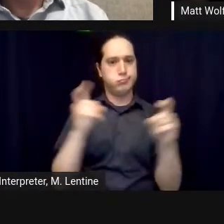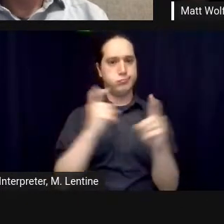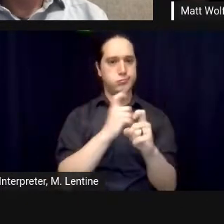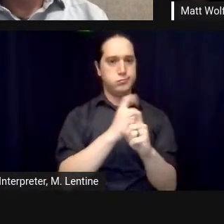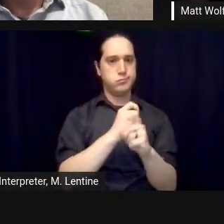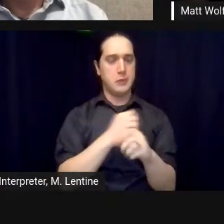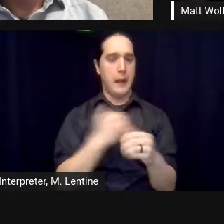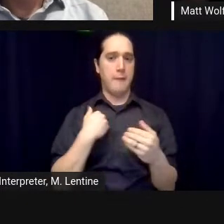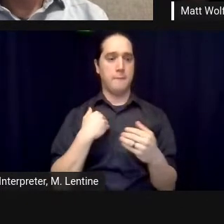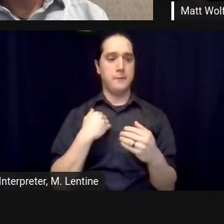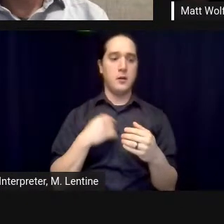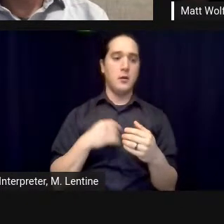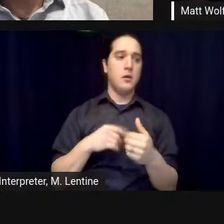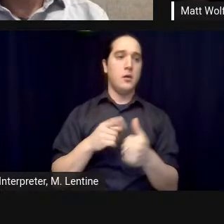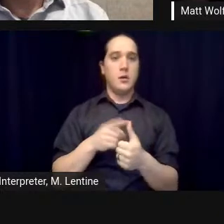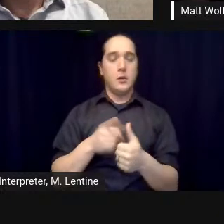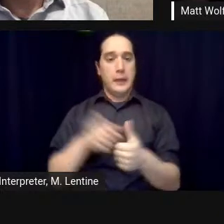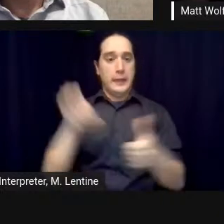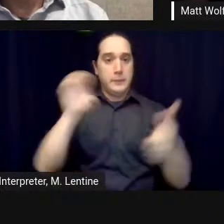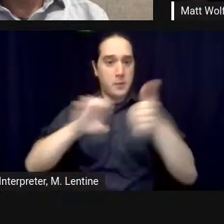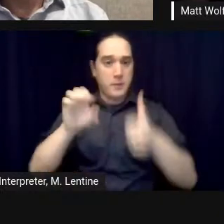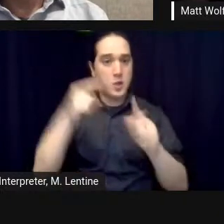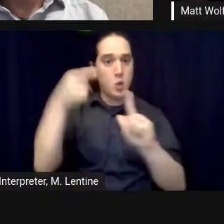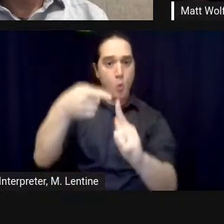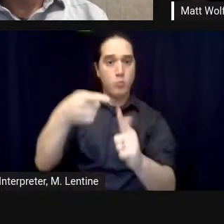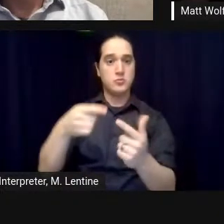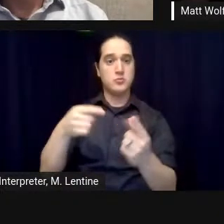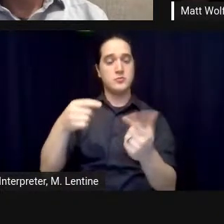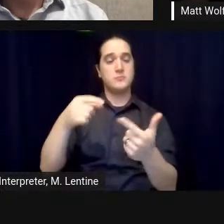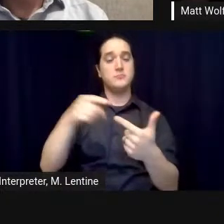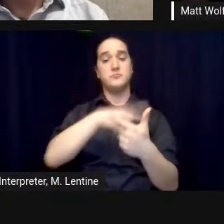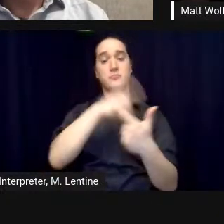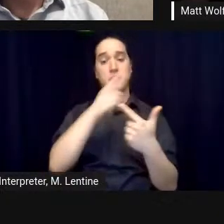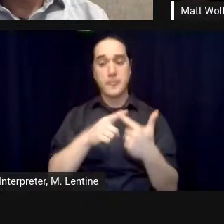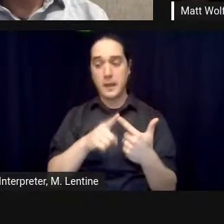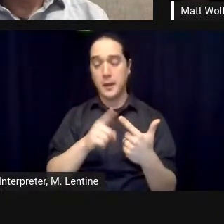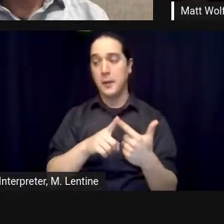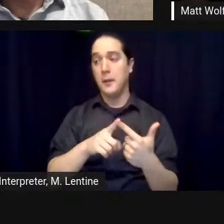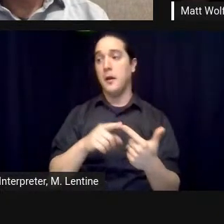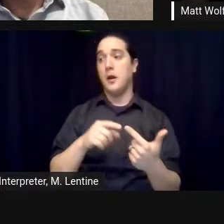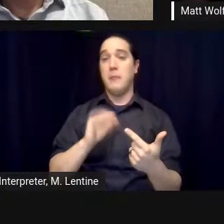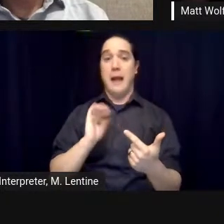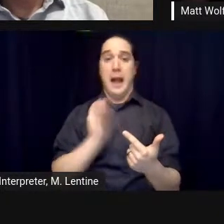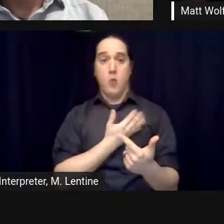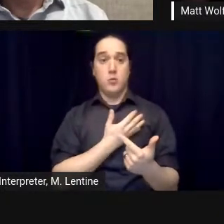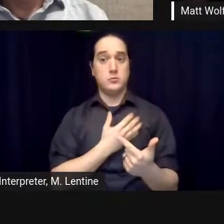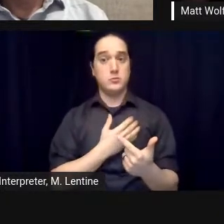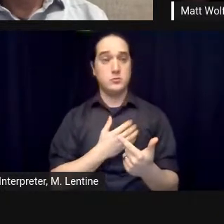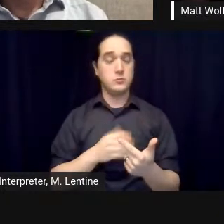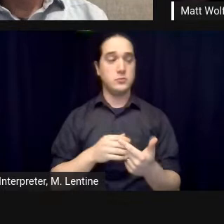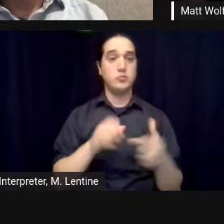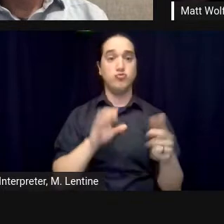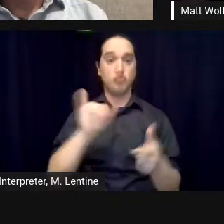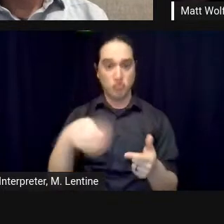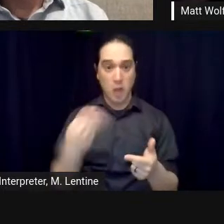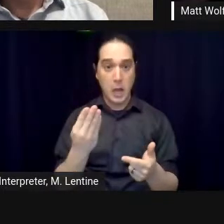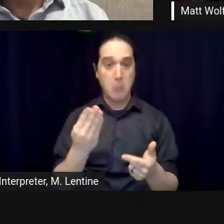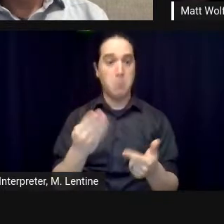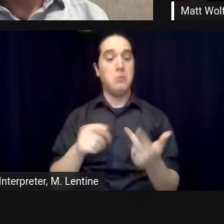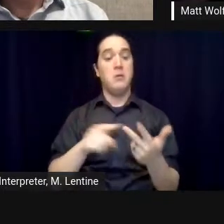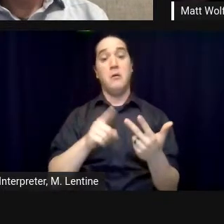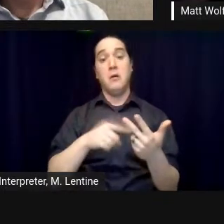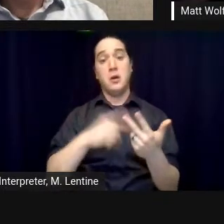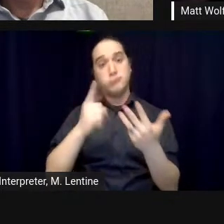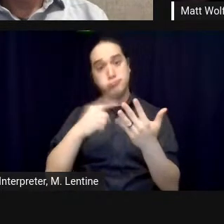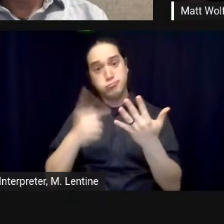could be and there was a lot of spectacle and also a lot of rigor and that it's hard for the media to see